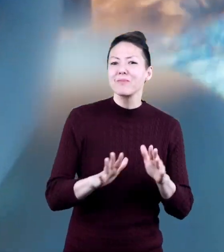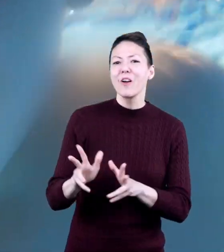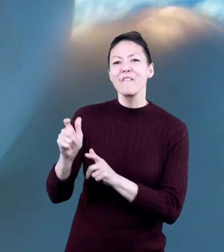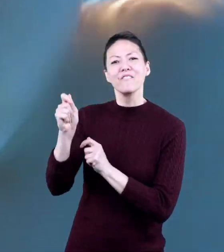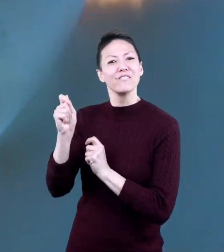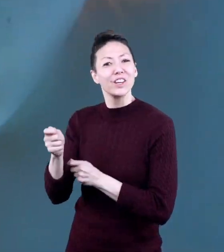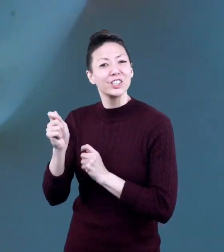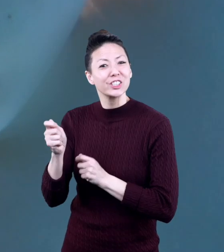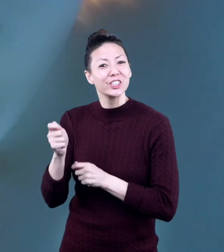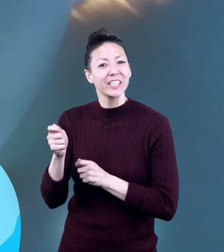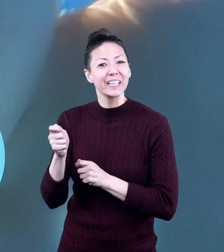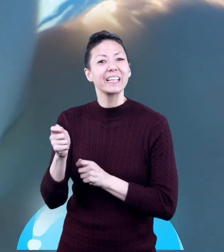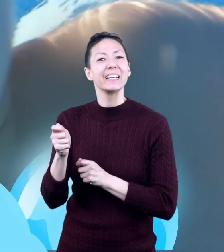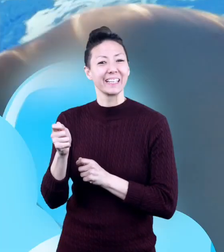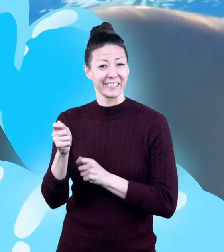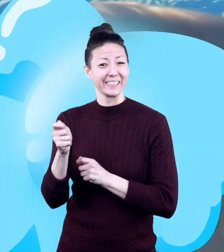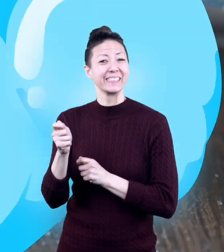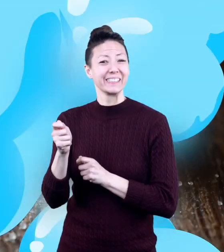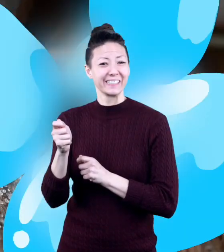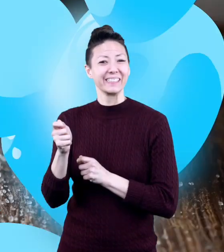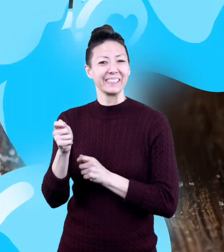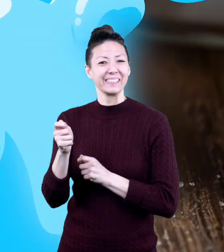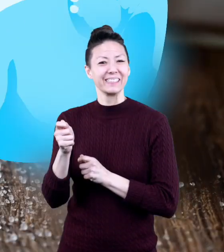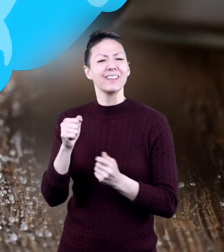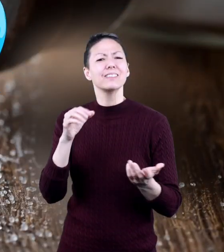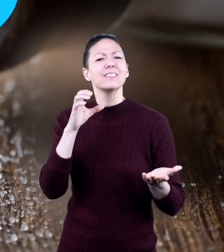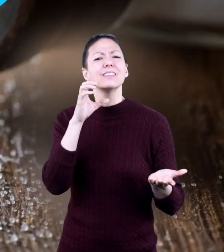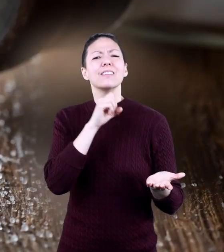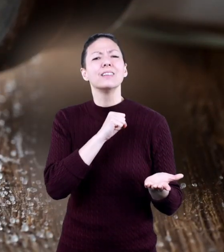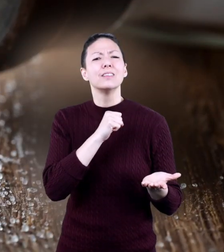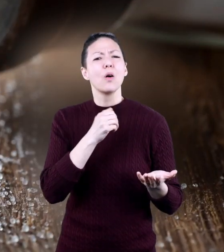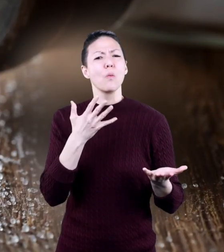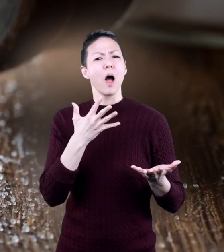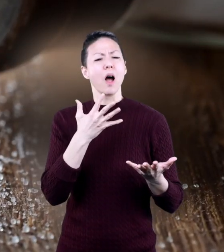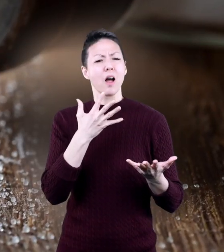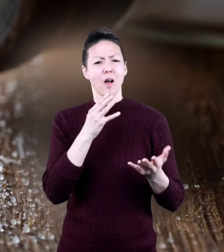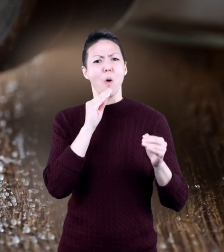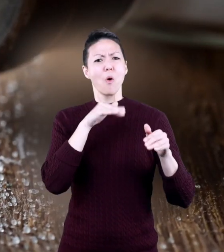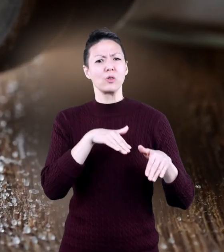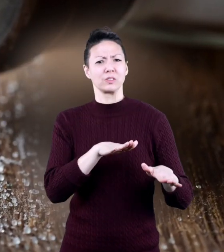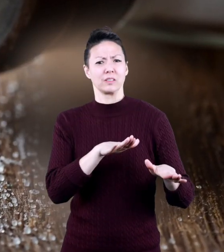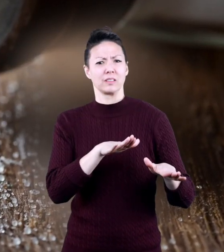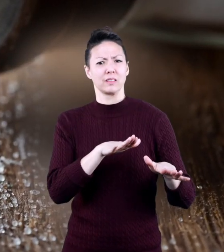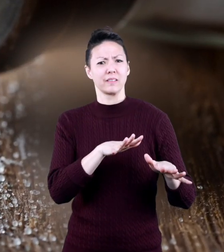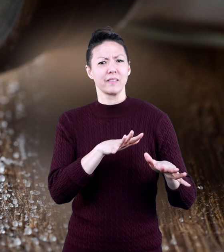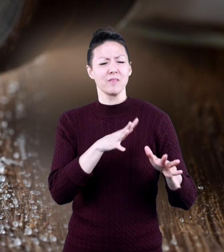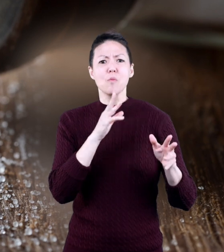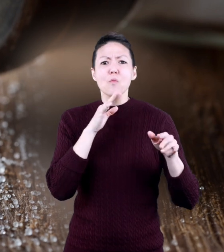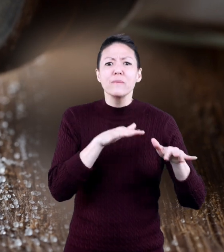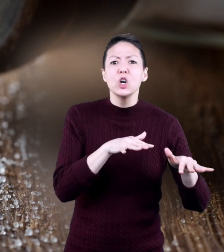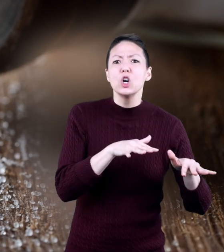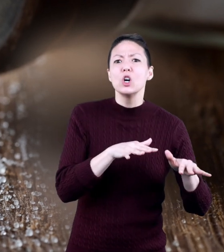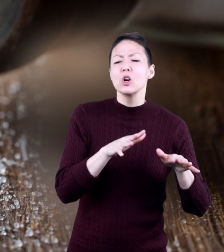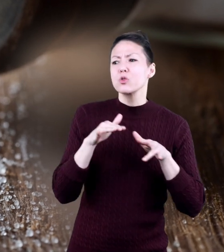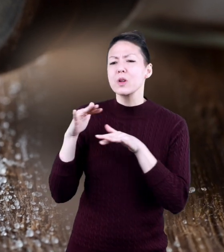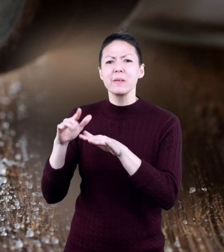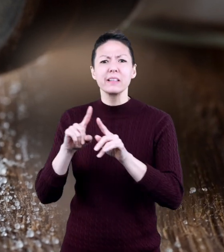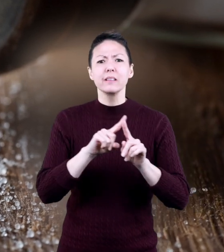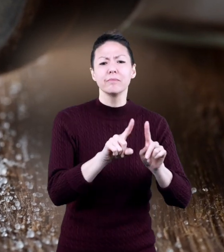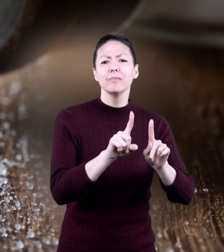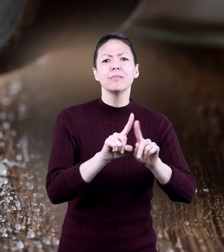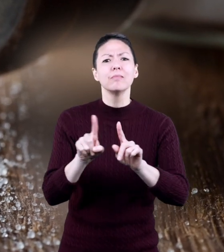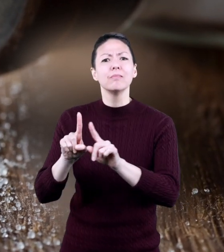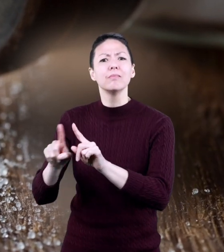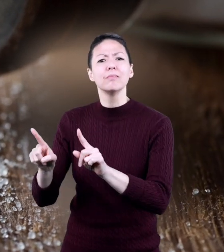things like swimming and fishing can you guess what makes ocean water and the water found in rivers lakes and